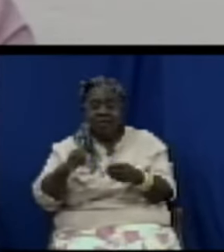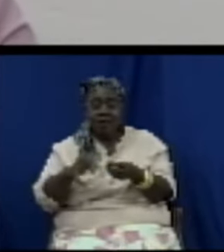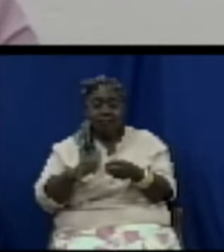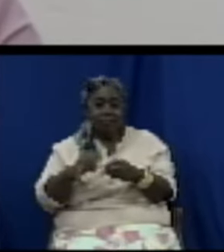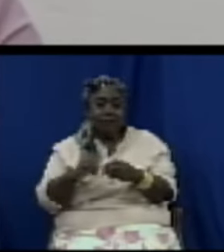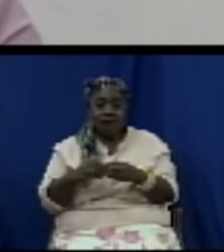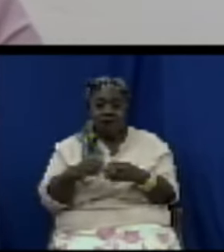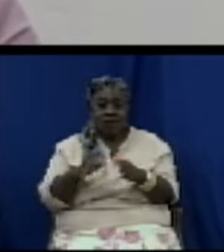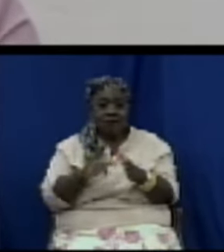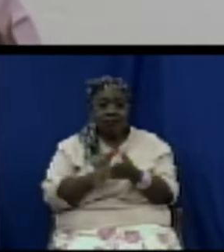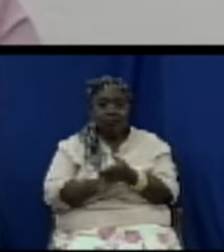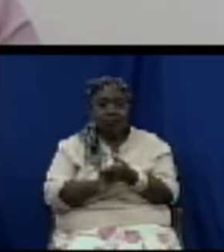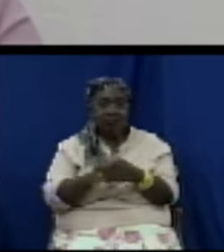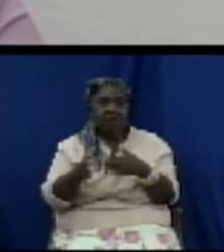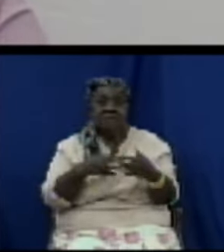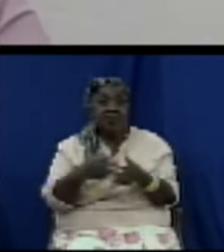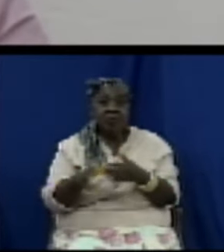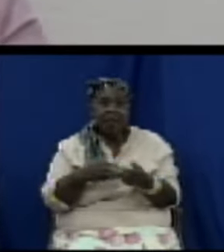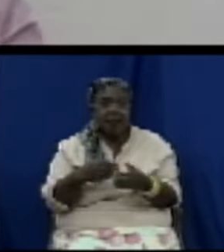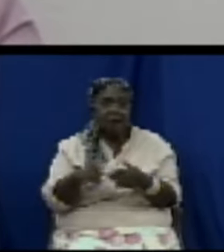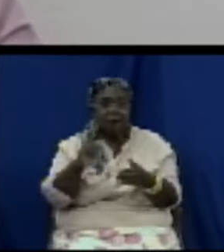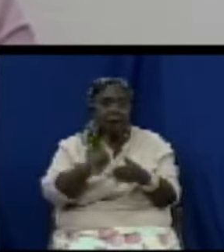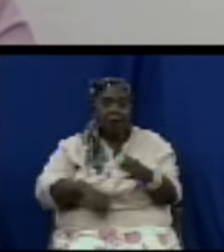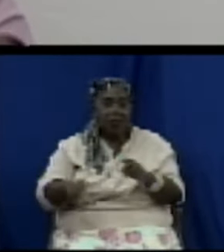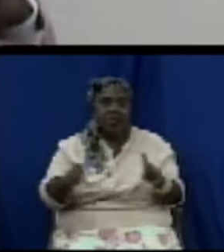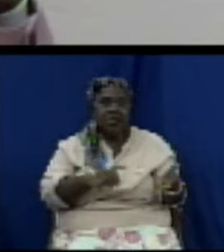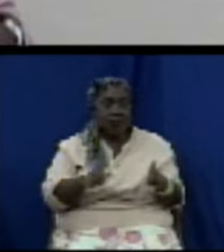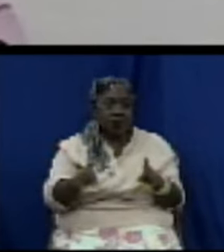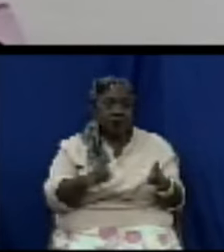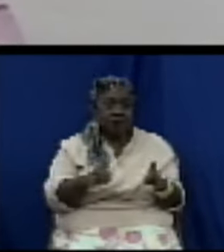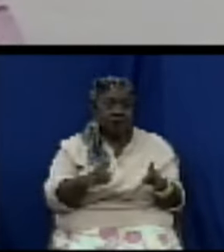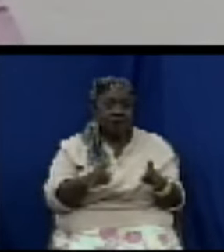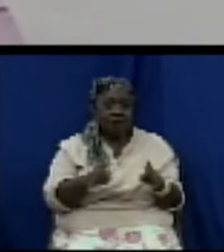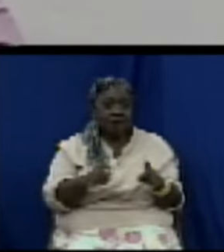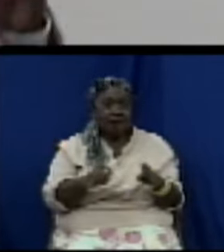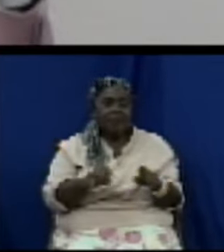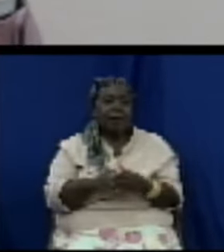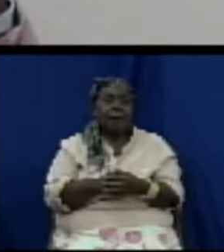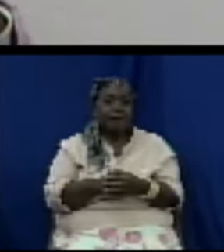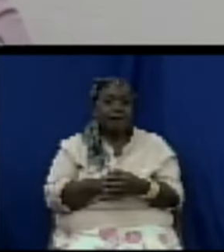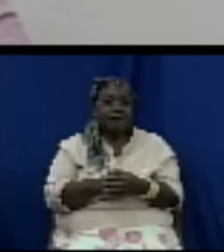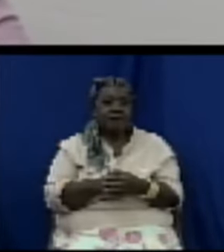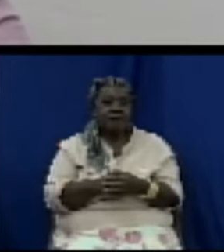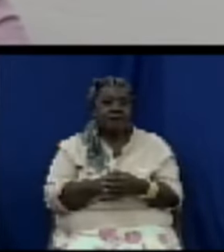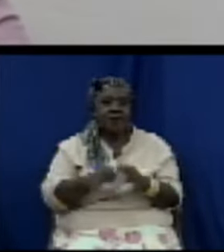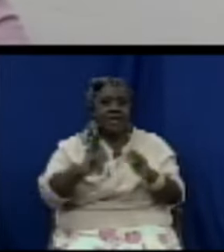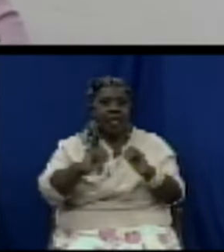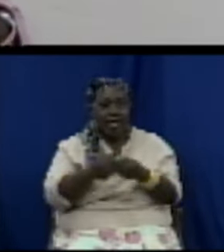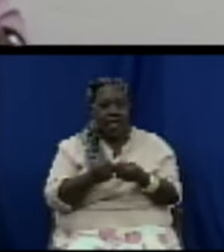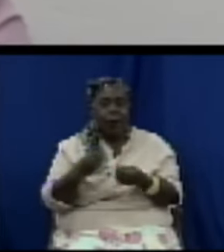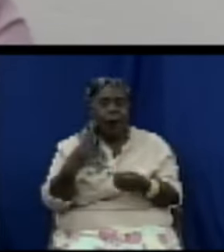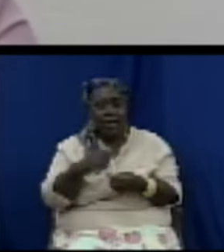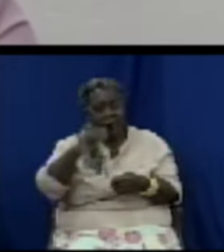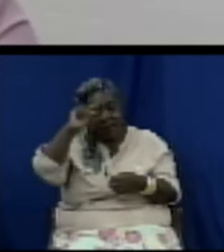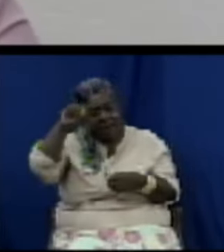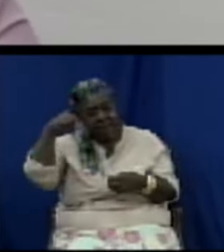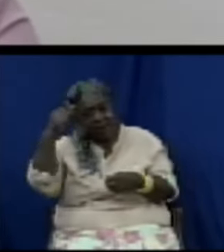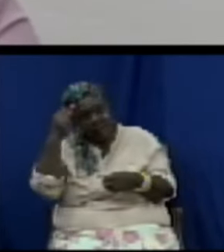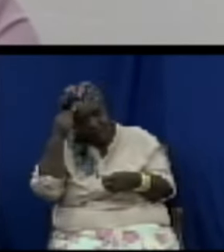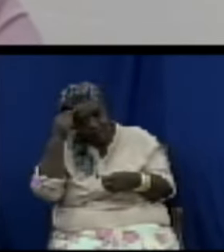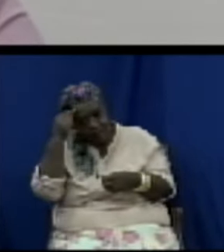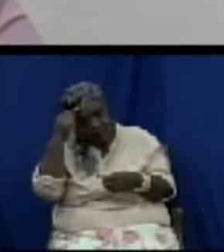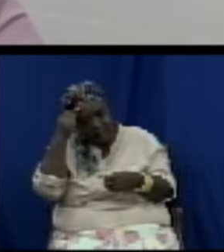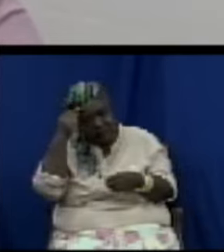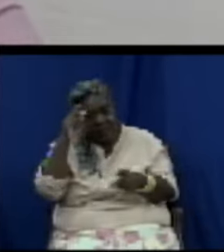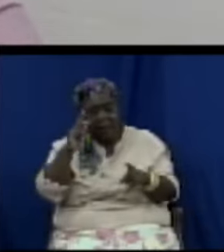really fast in your mind or not and how the government the consumers and the suppliers